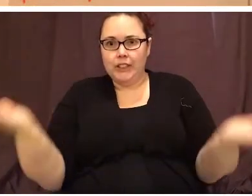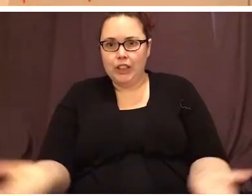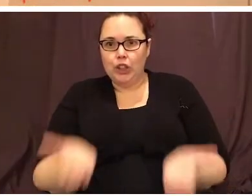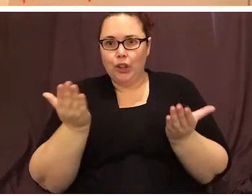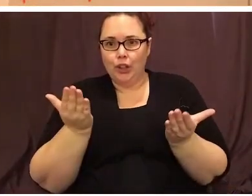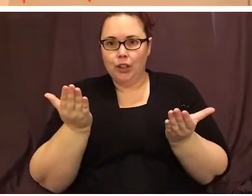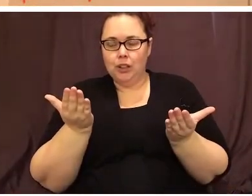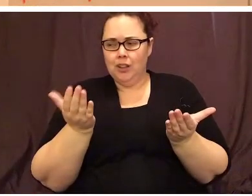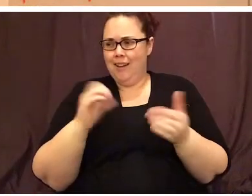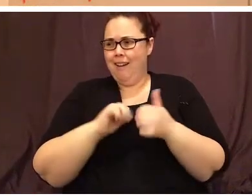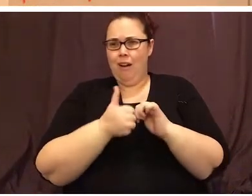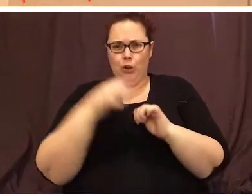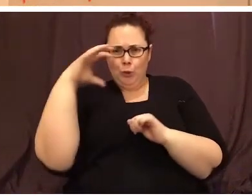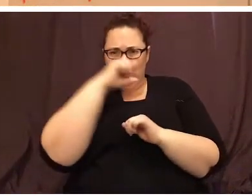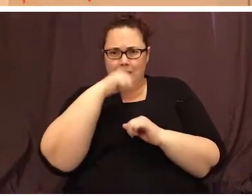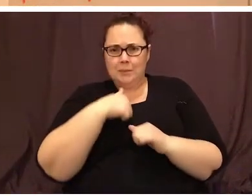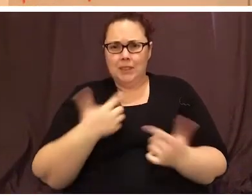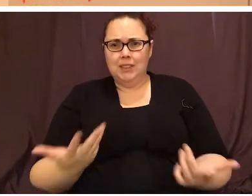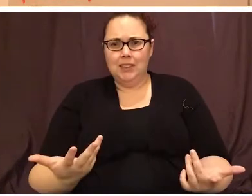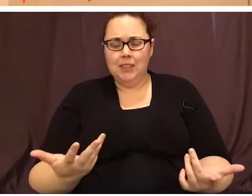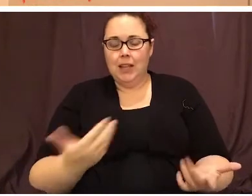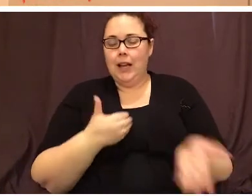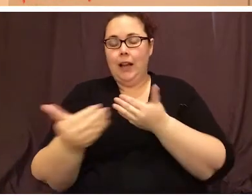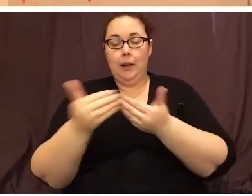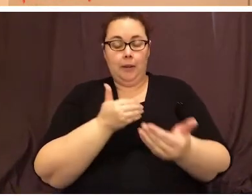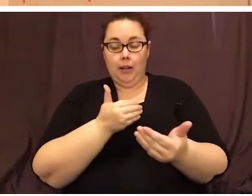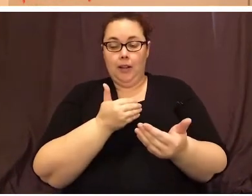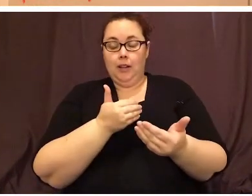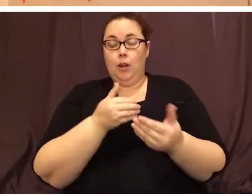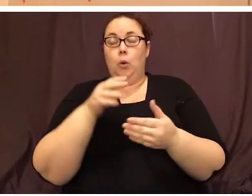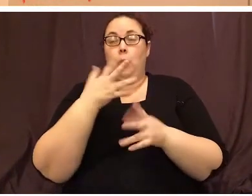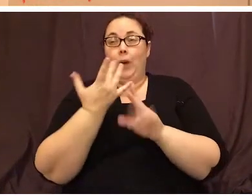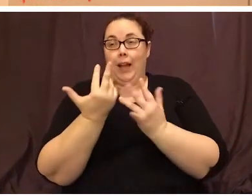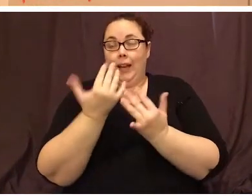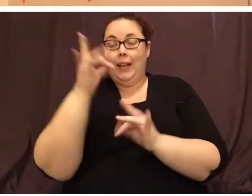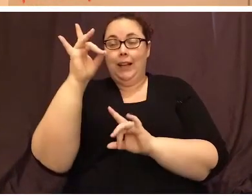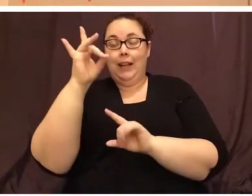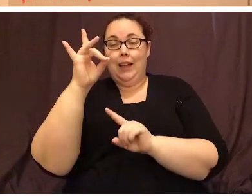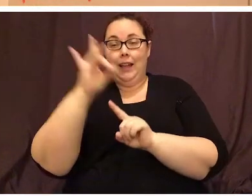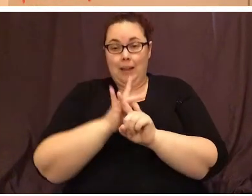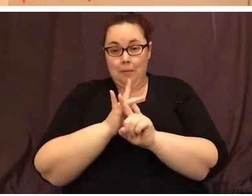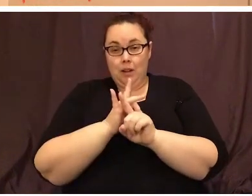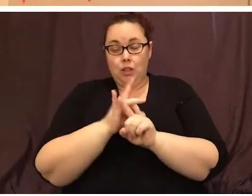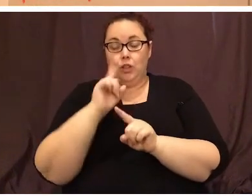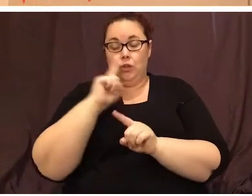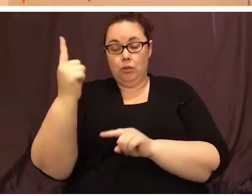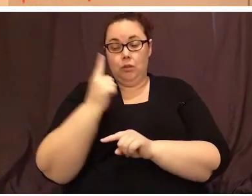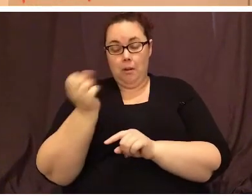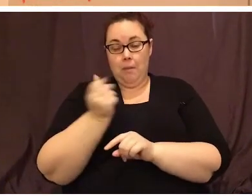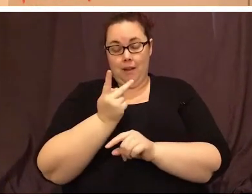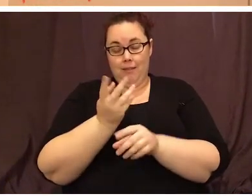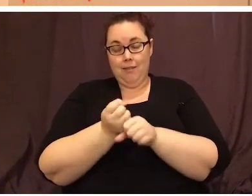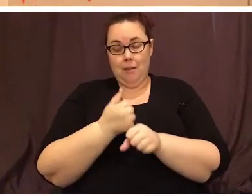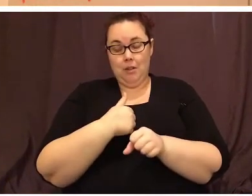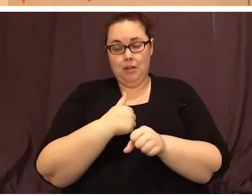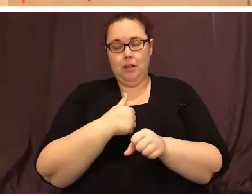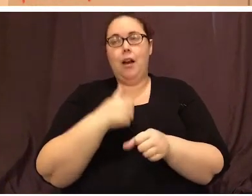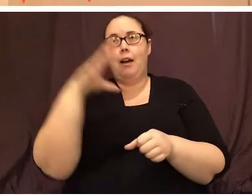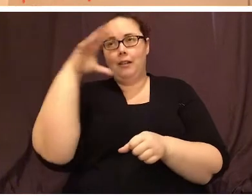could you miss me? Anyway, after eight months waiting for you to come back to get me, I guess I'm walking home.